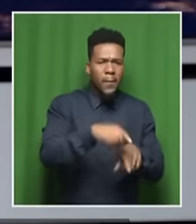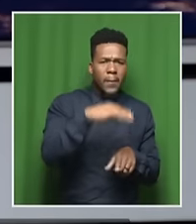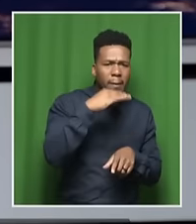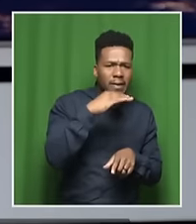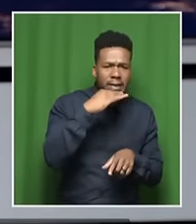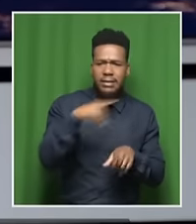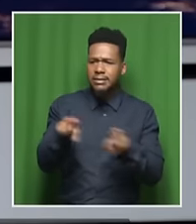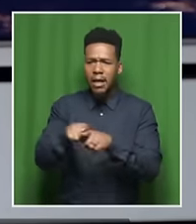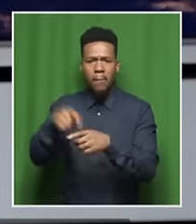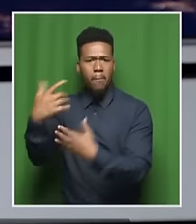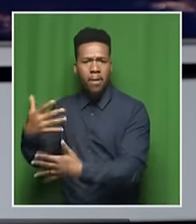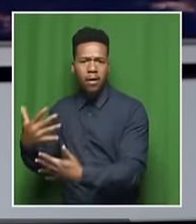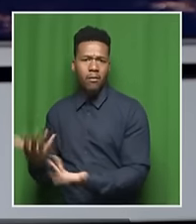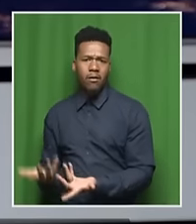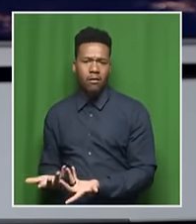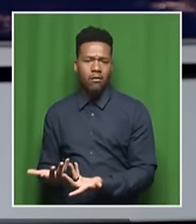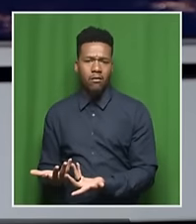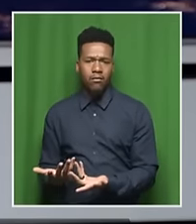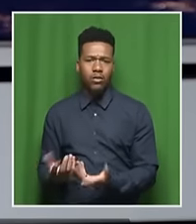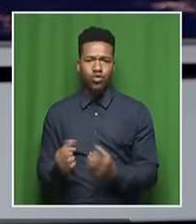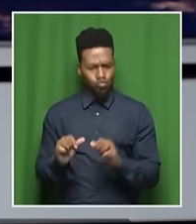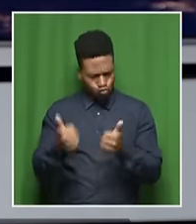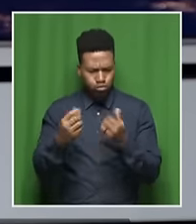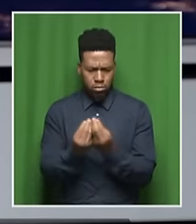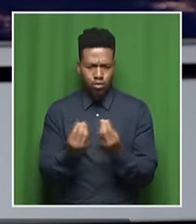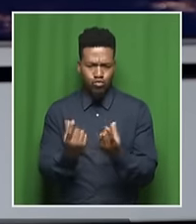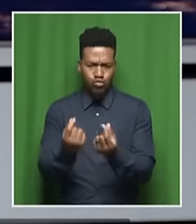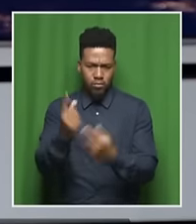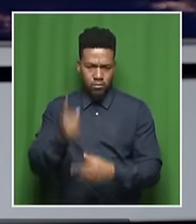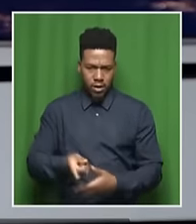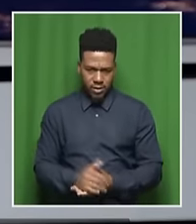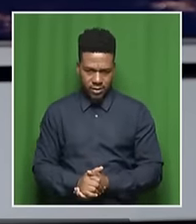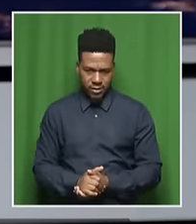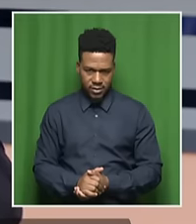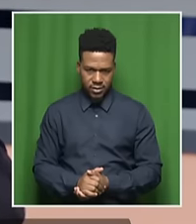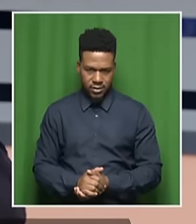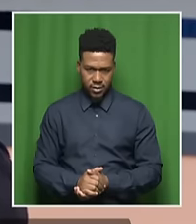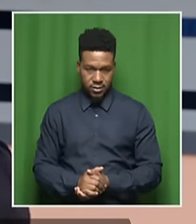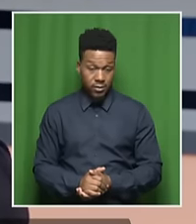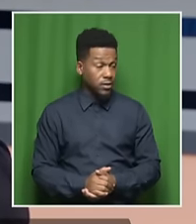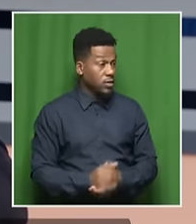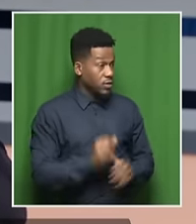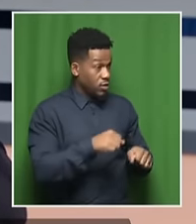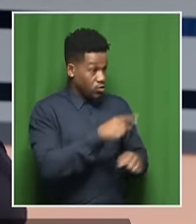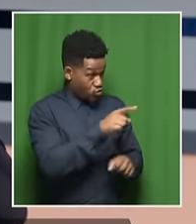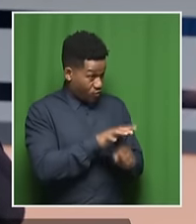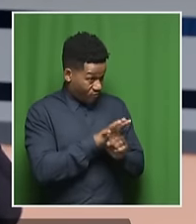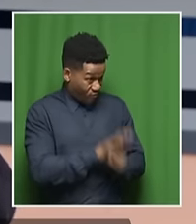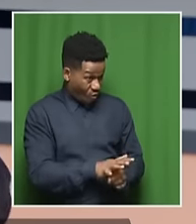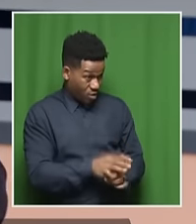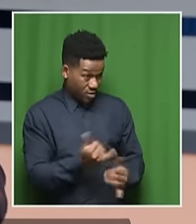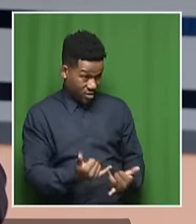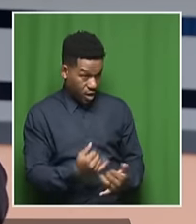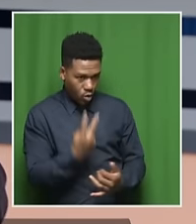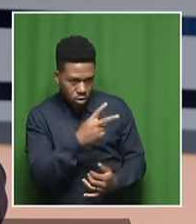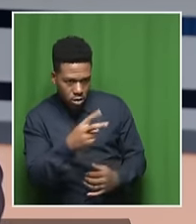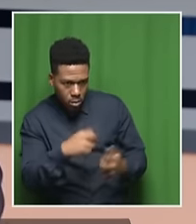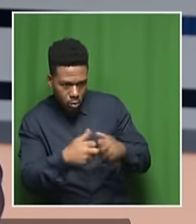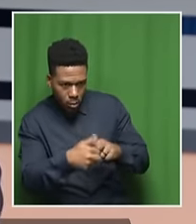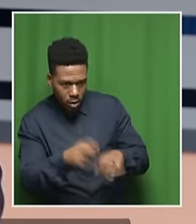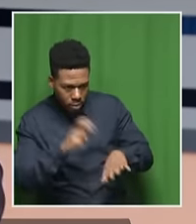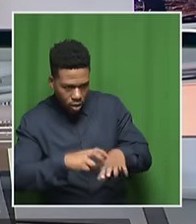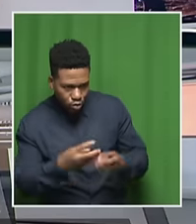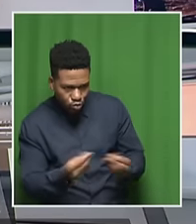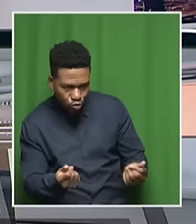So it's a good thing to do. Right, so that's the first thing. And your hand's being forced now, because when you see a crisis, you have to do this. You have to act. we talking private